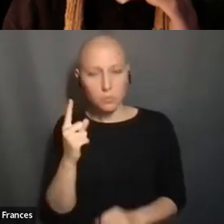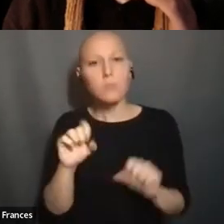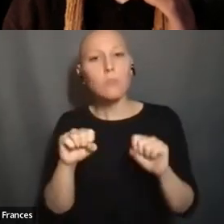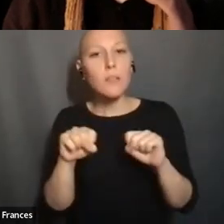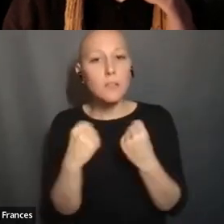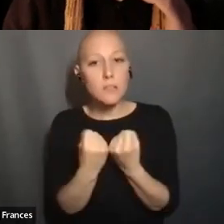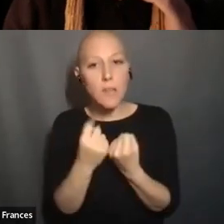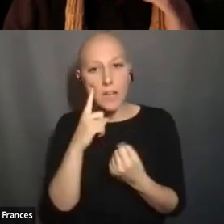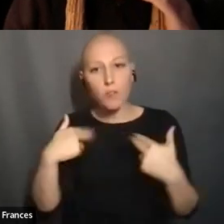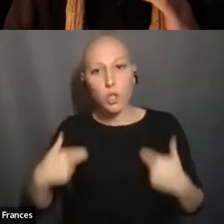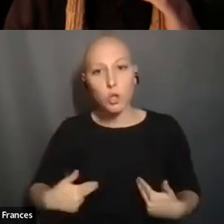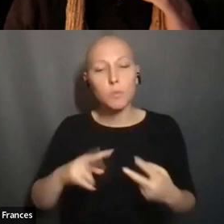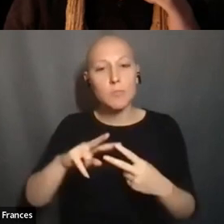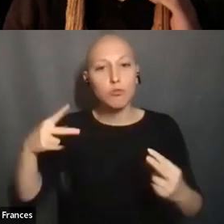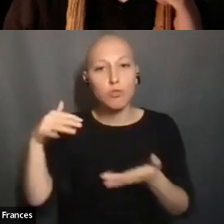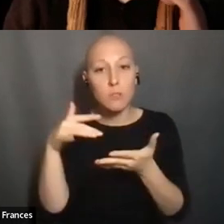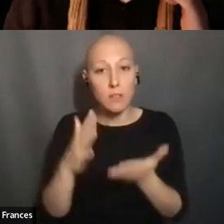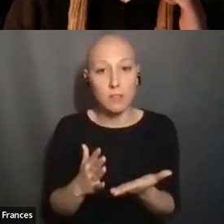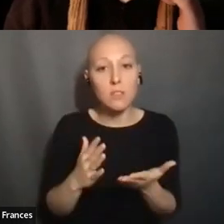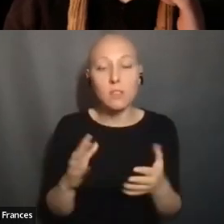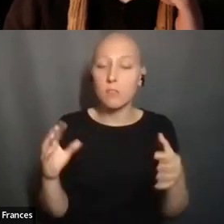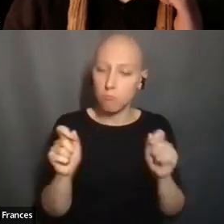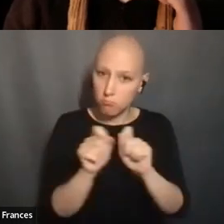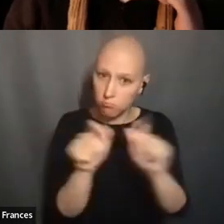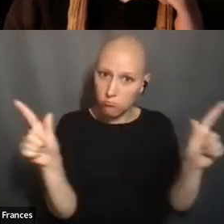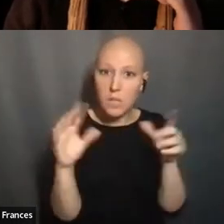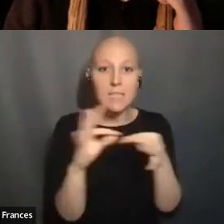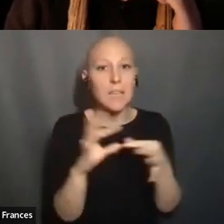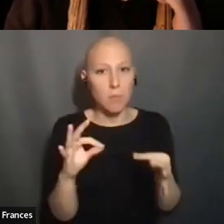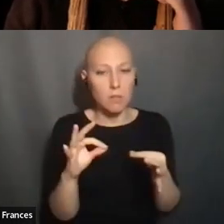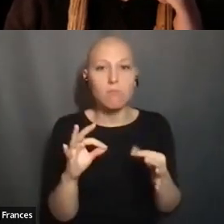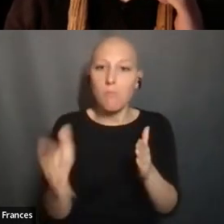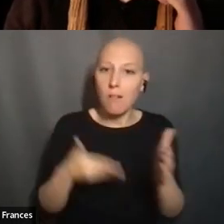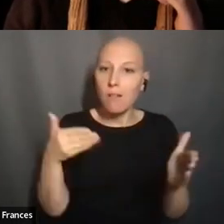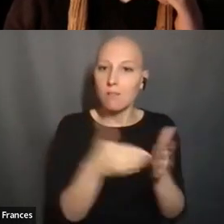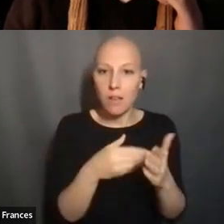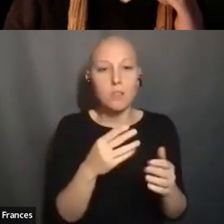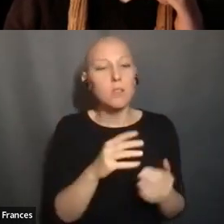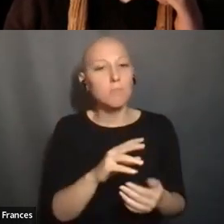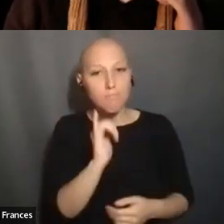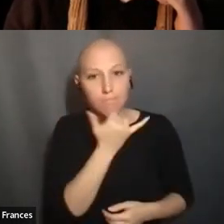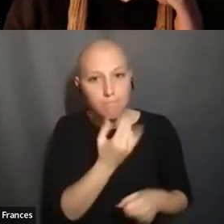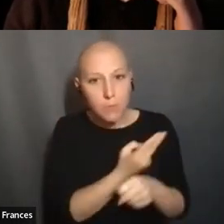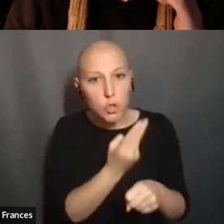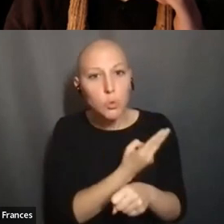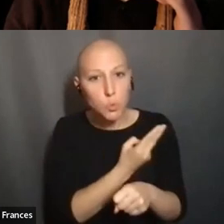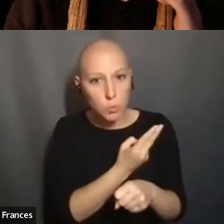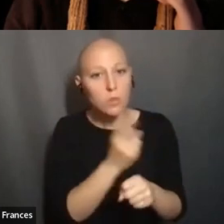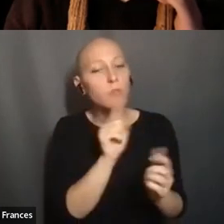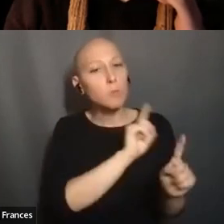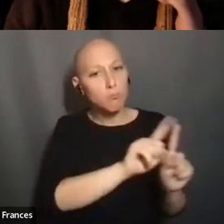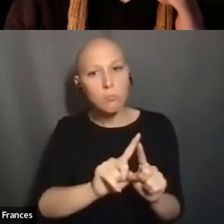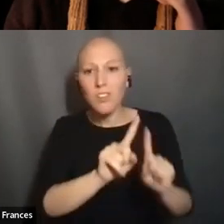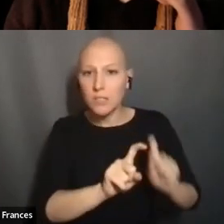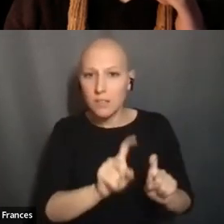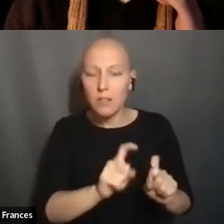THE MISUSE OF CERTAIN TYPES OF GENETIC TESTS BEING MISUSED BY WHITE NATIONALISTS TO DECLARE WHITE PURITY AND SO ON. AND